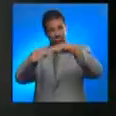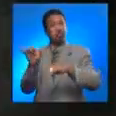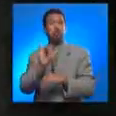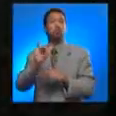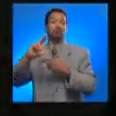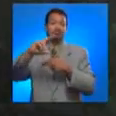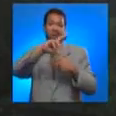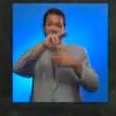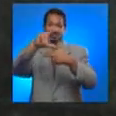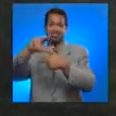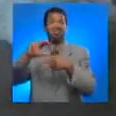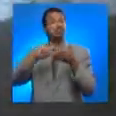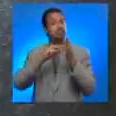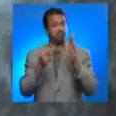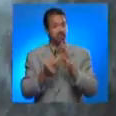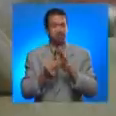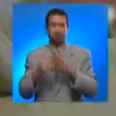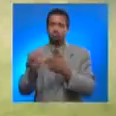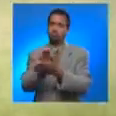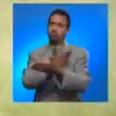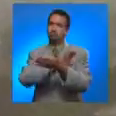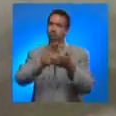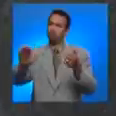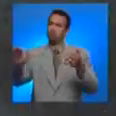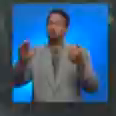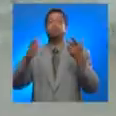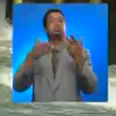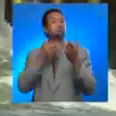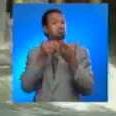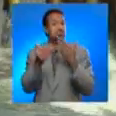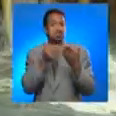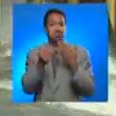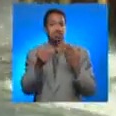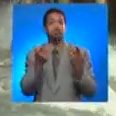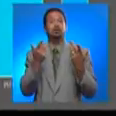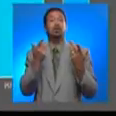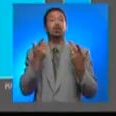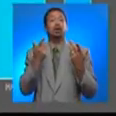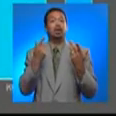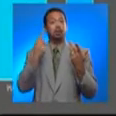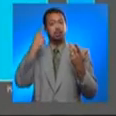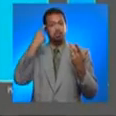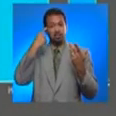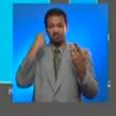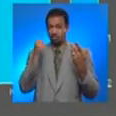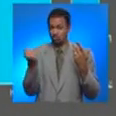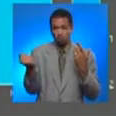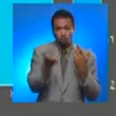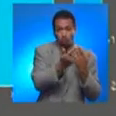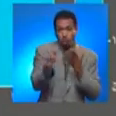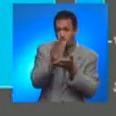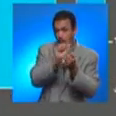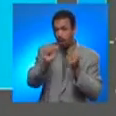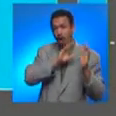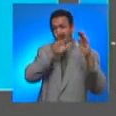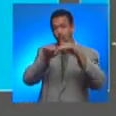Like hurricanes, all tsunamis are potentially destructive, even if they don't affect all coastal areas.